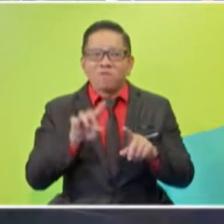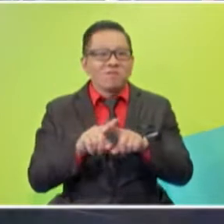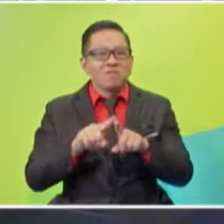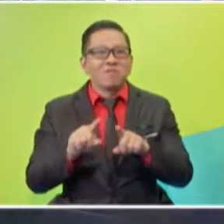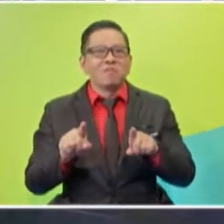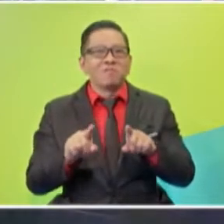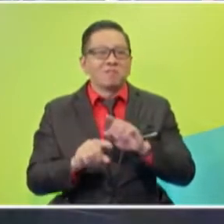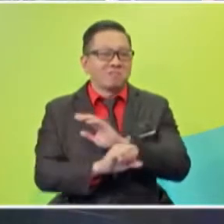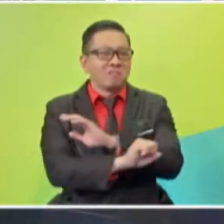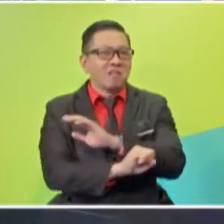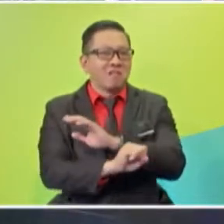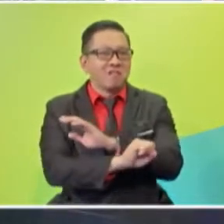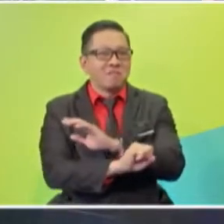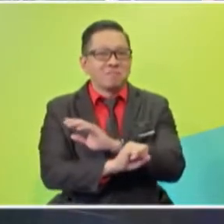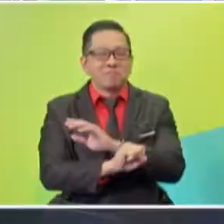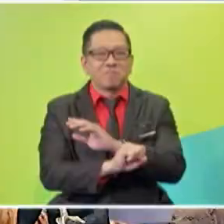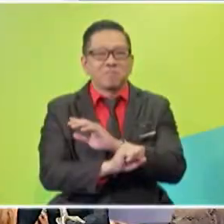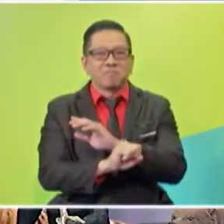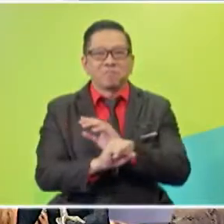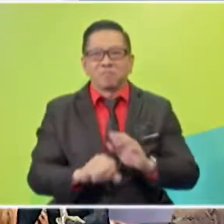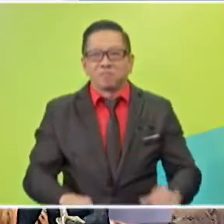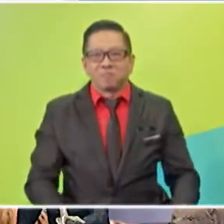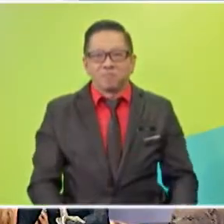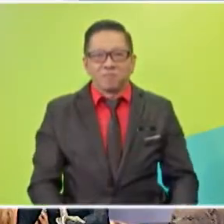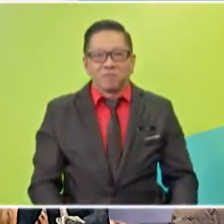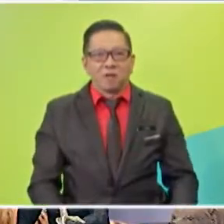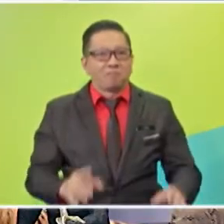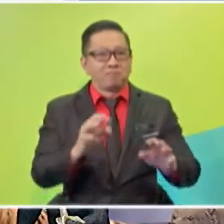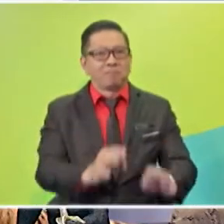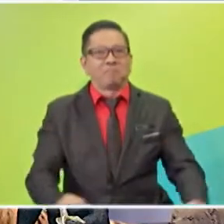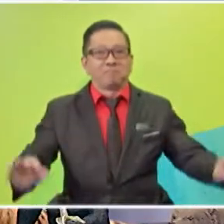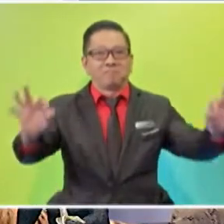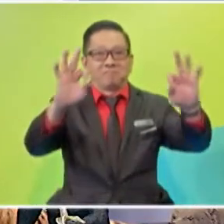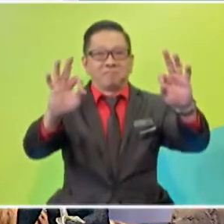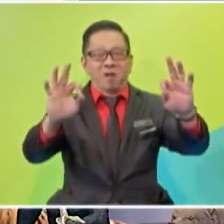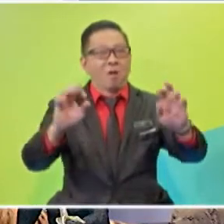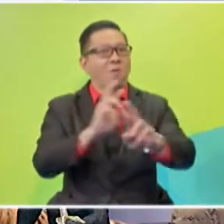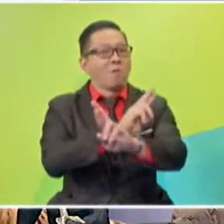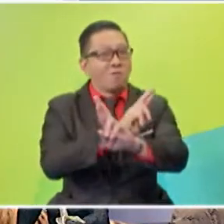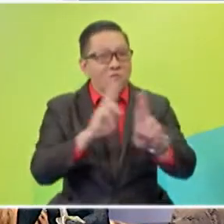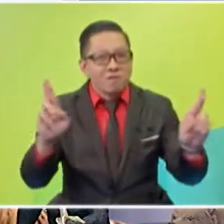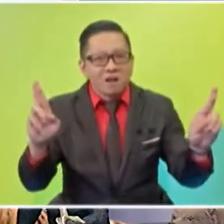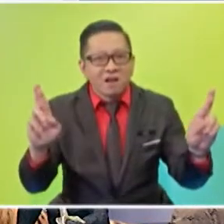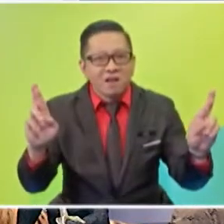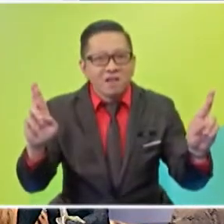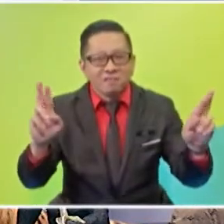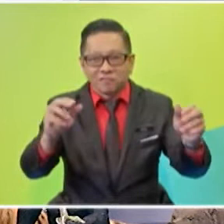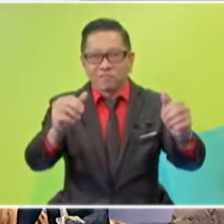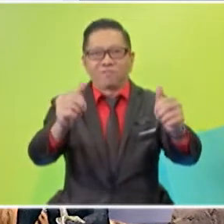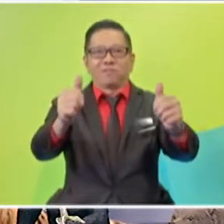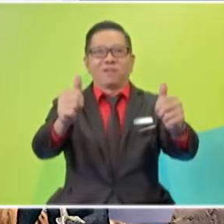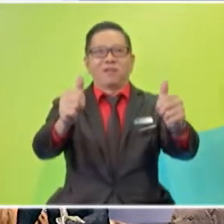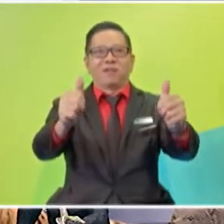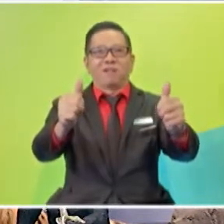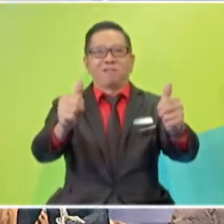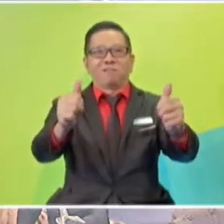different states as well. And before we continue, I need to ask you this important question. Are you ready for our lesson for today? Give me a thumbs up